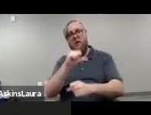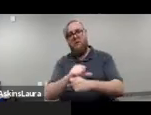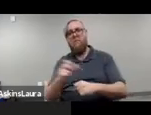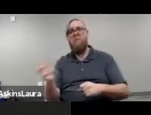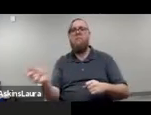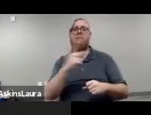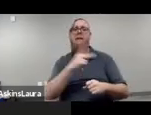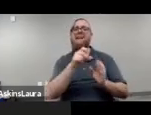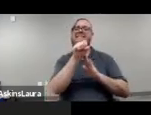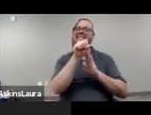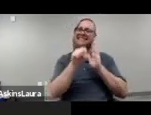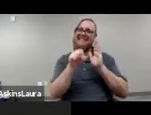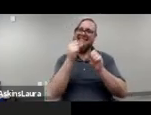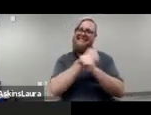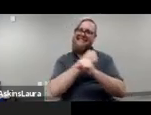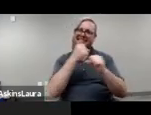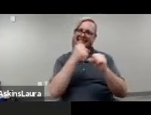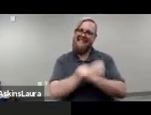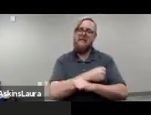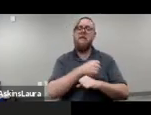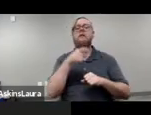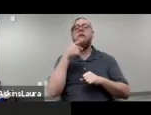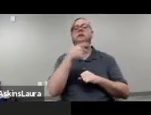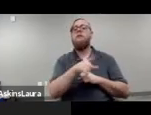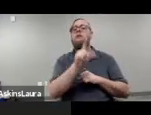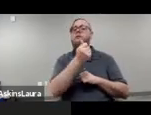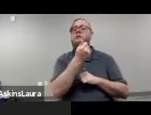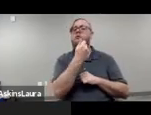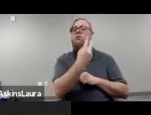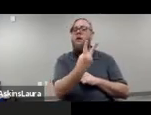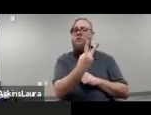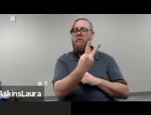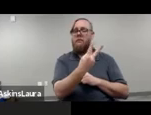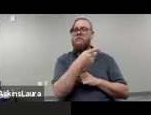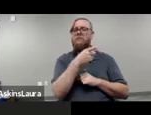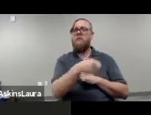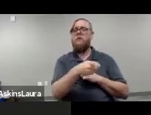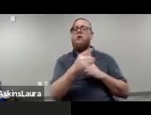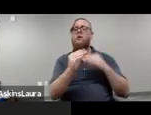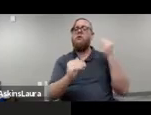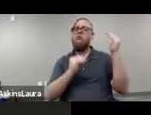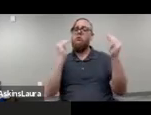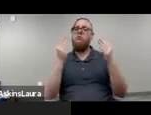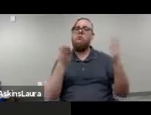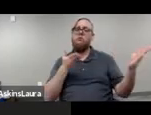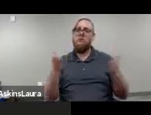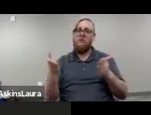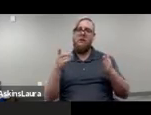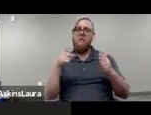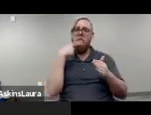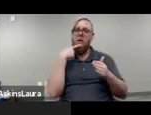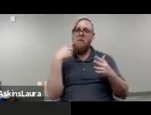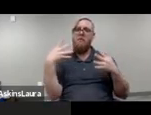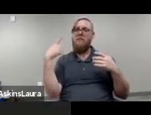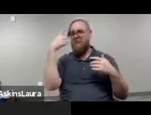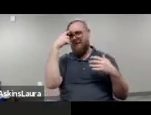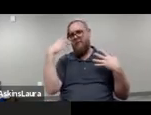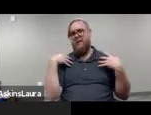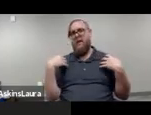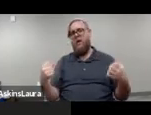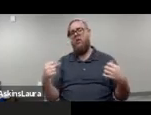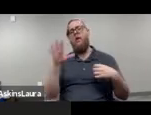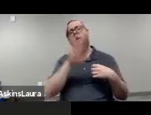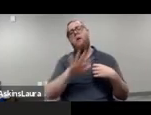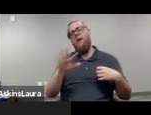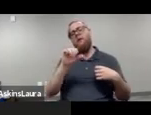uh, SAMHSA statistics. In 2012, among adults served in California's public mental health system, only